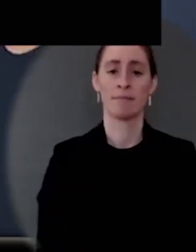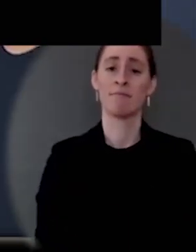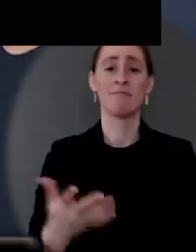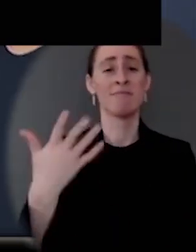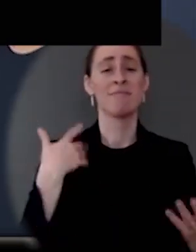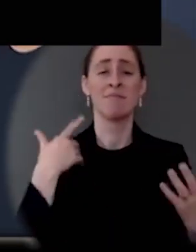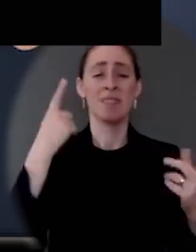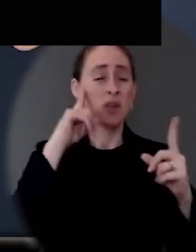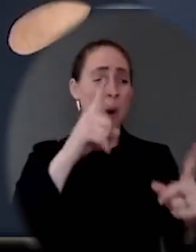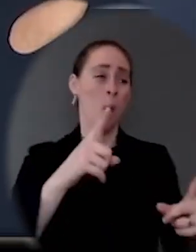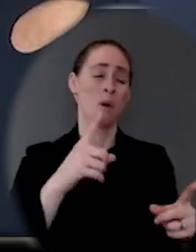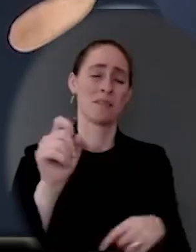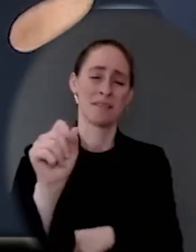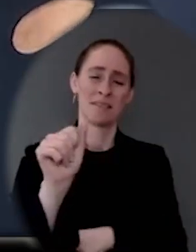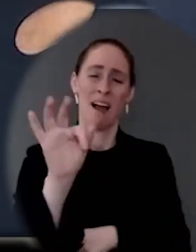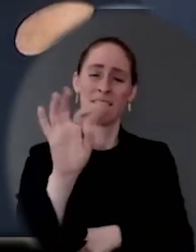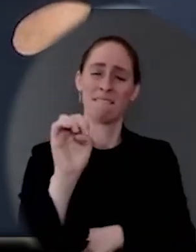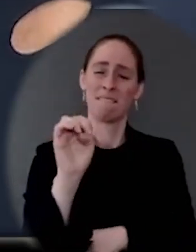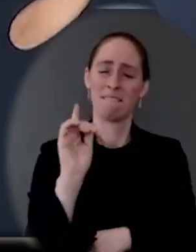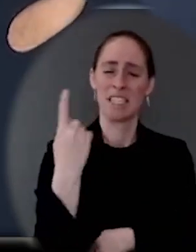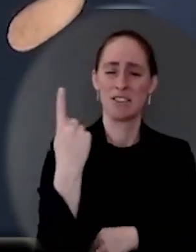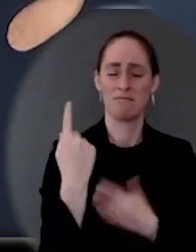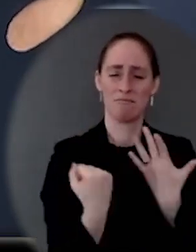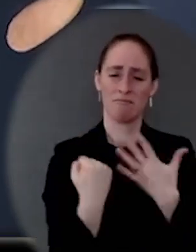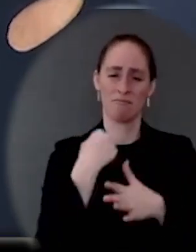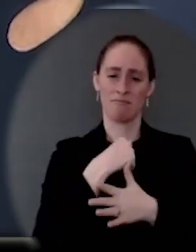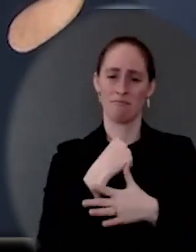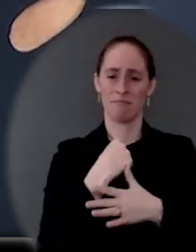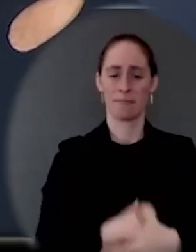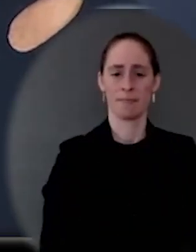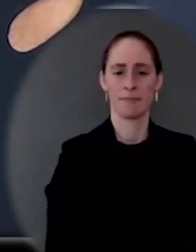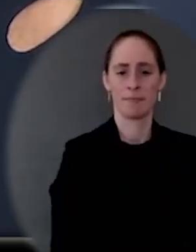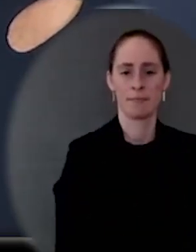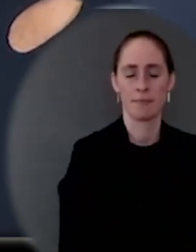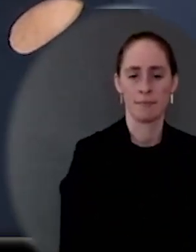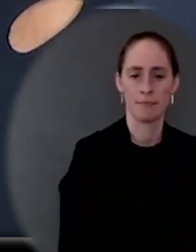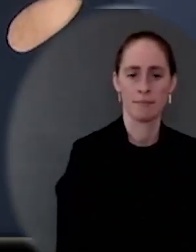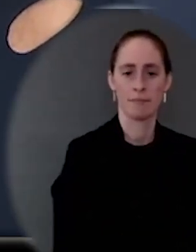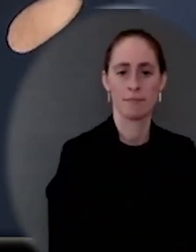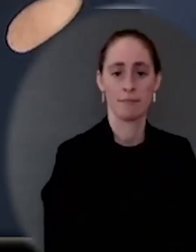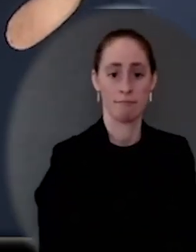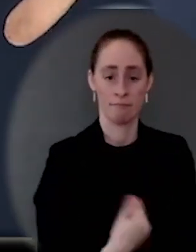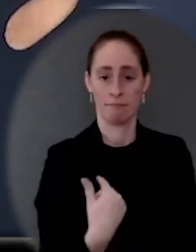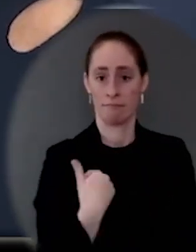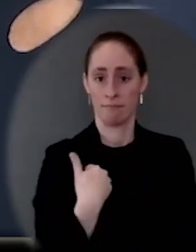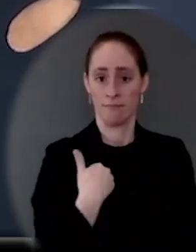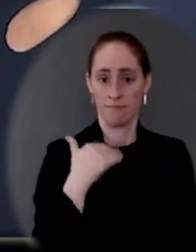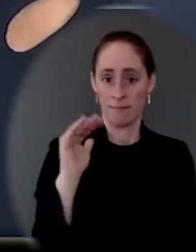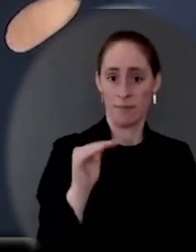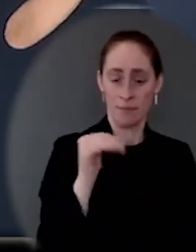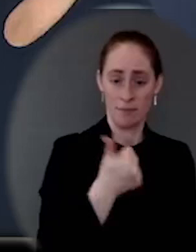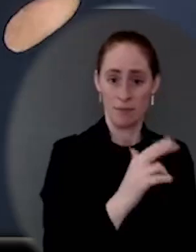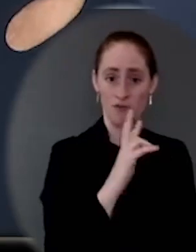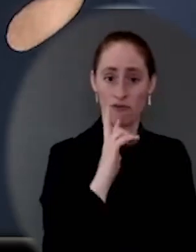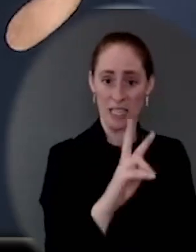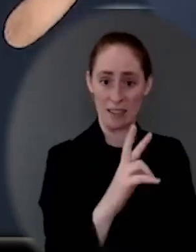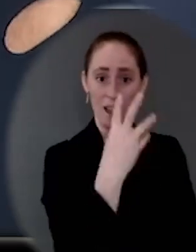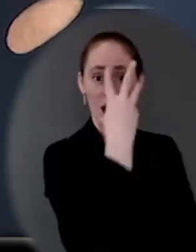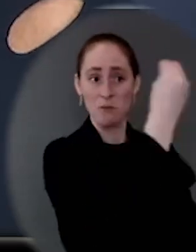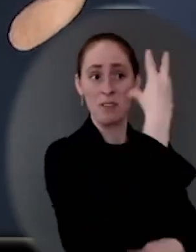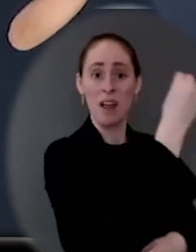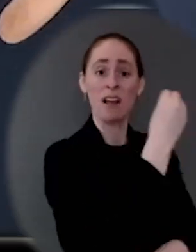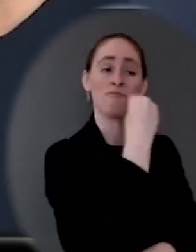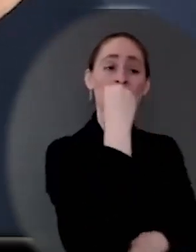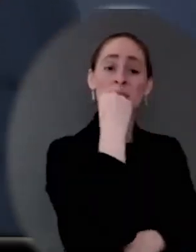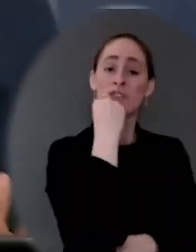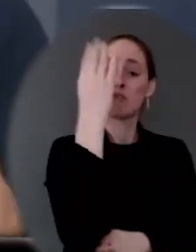keep students safe. I will tell you, I have a 3-year-old who goes to school, sits outside for snacks and lunch, wears a mask inside, and it's no big deal to